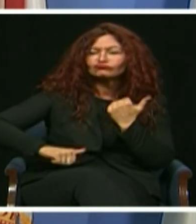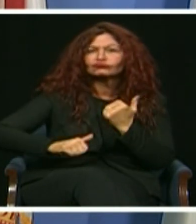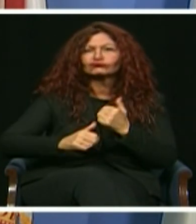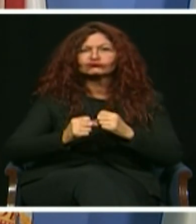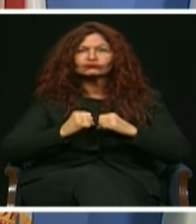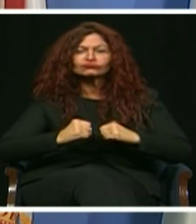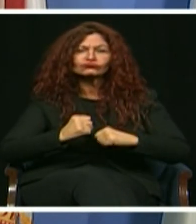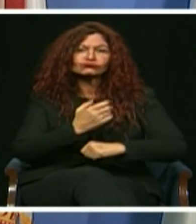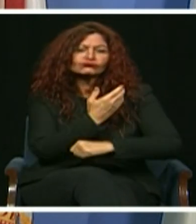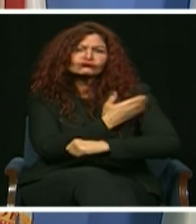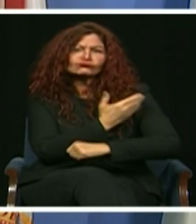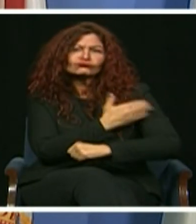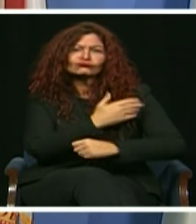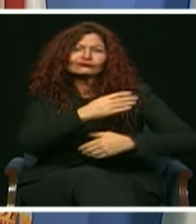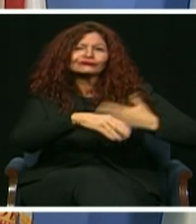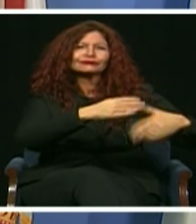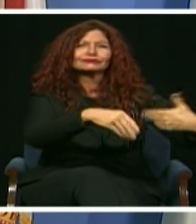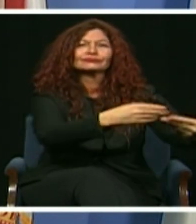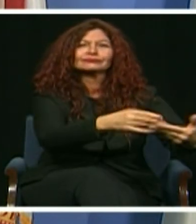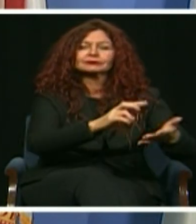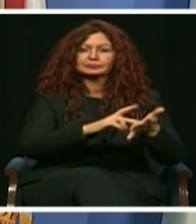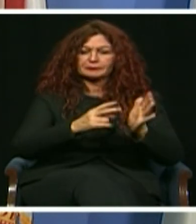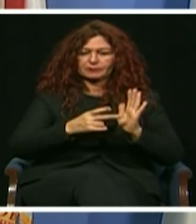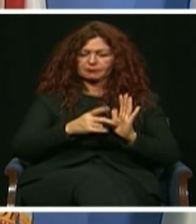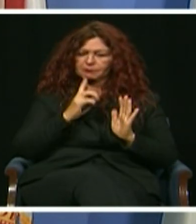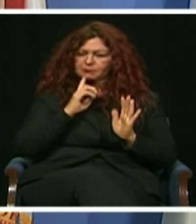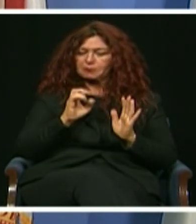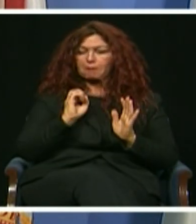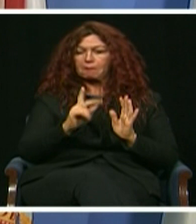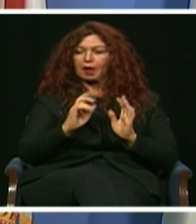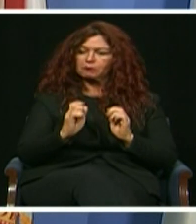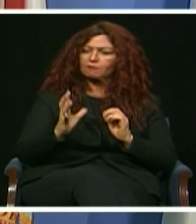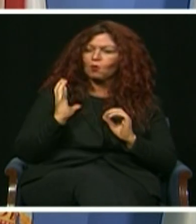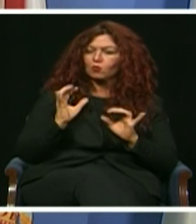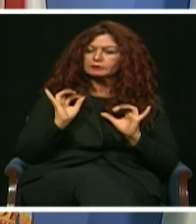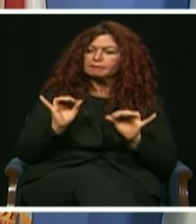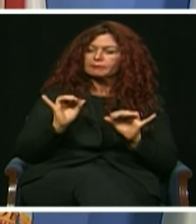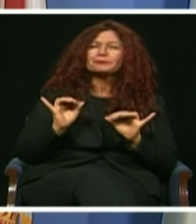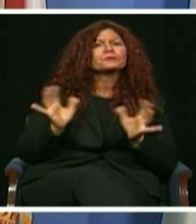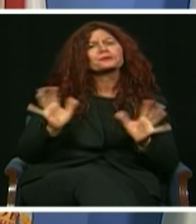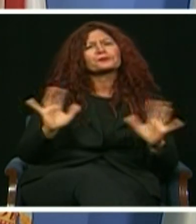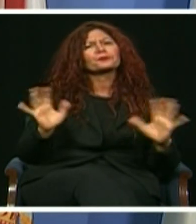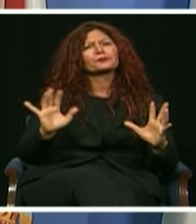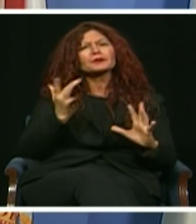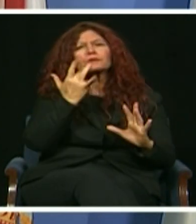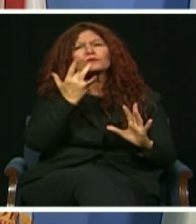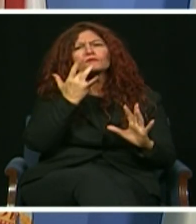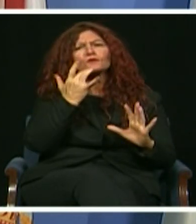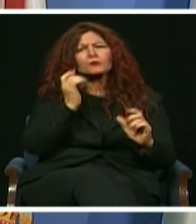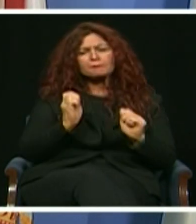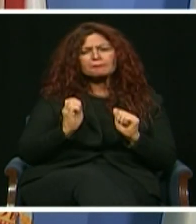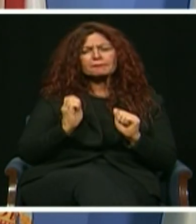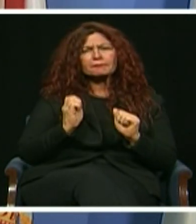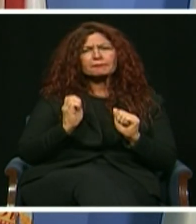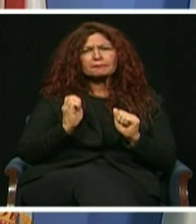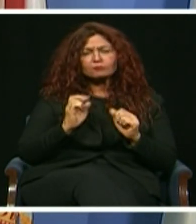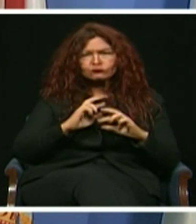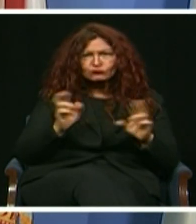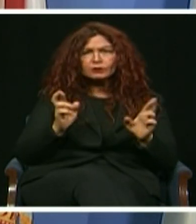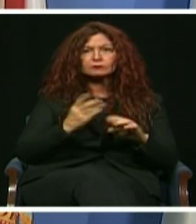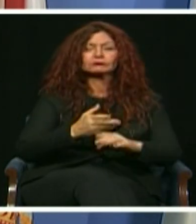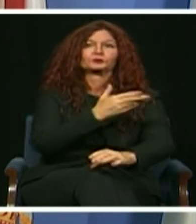rearranging the foundations so that we can rebuild better. Working together to overcome challenges like we have never faced before